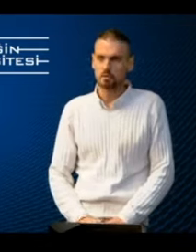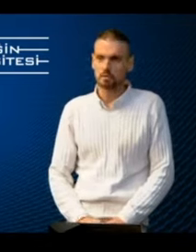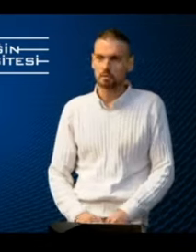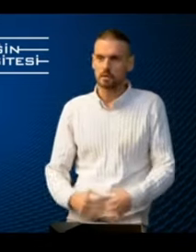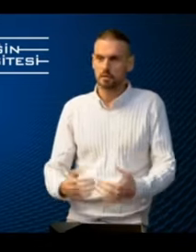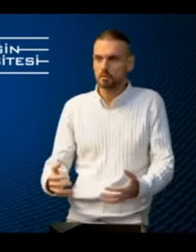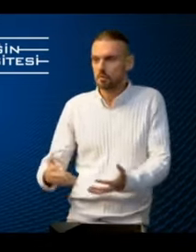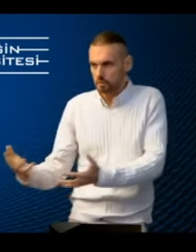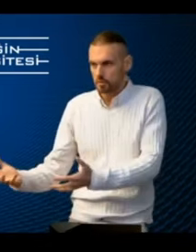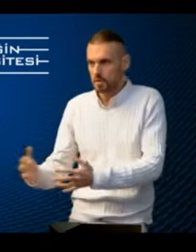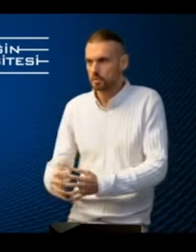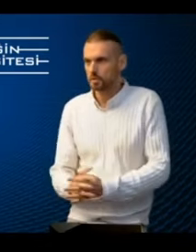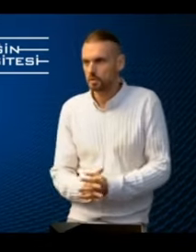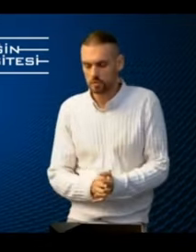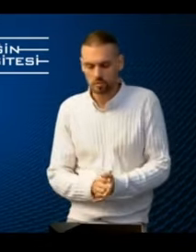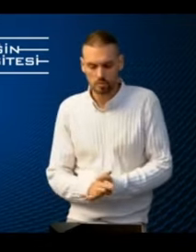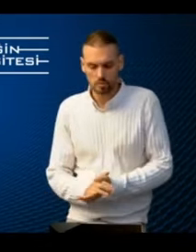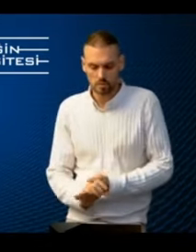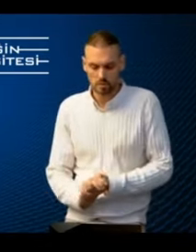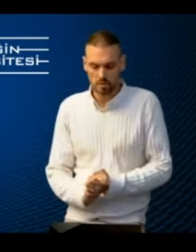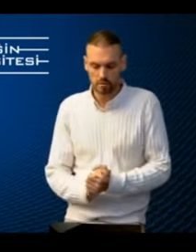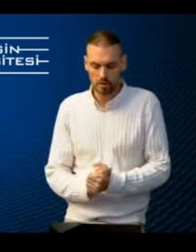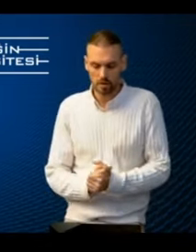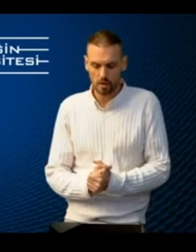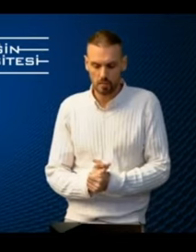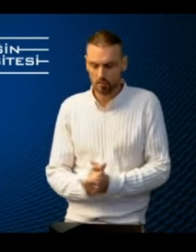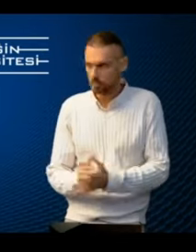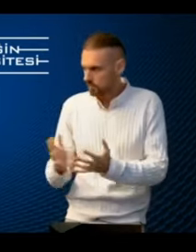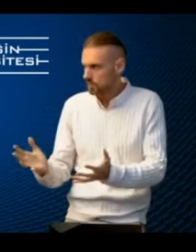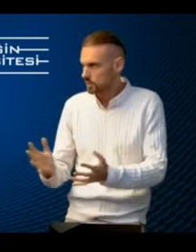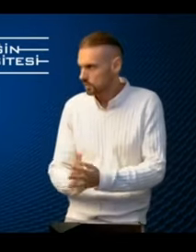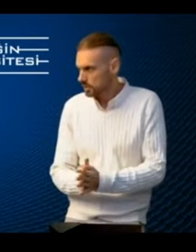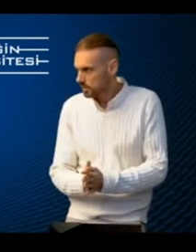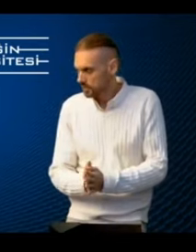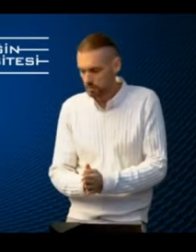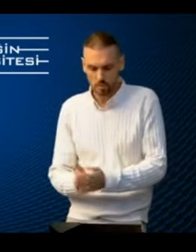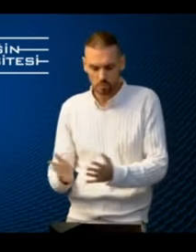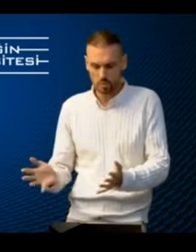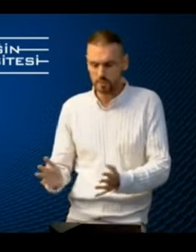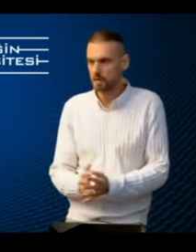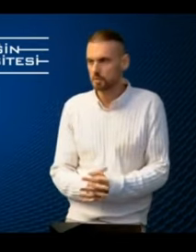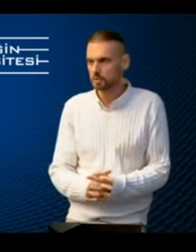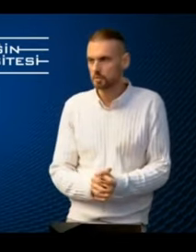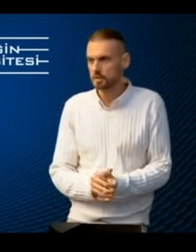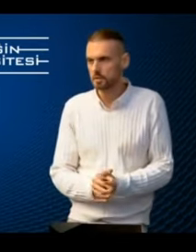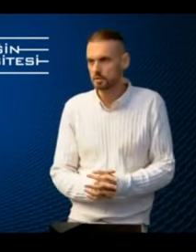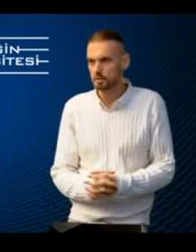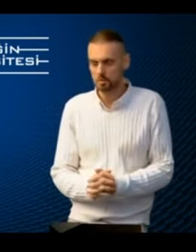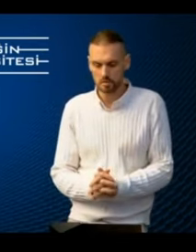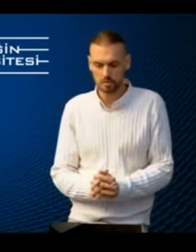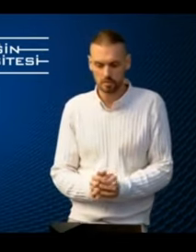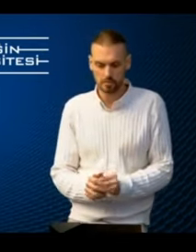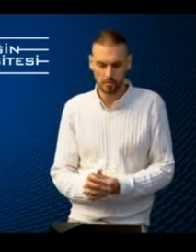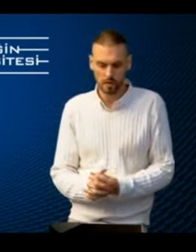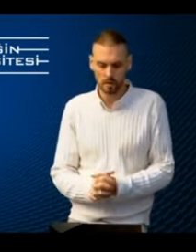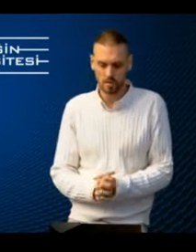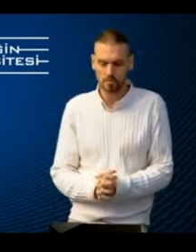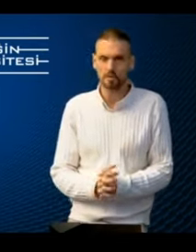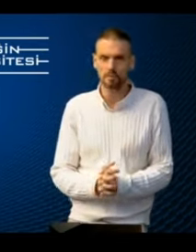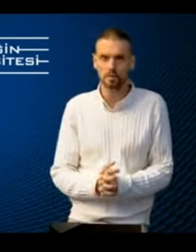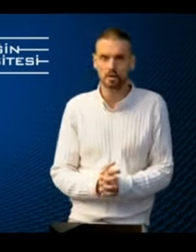so that, for example, in Osin University students here would be able to take these courses